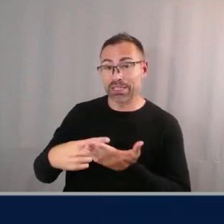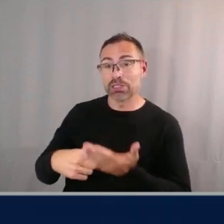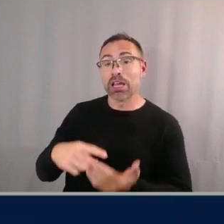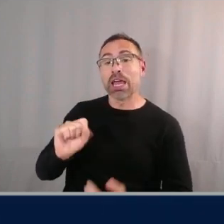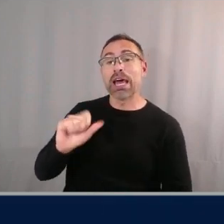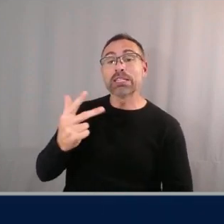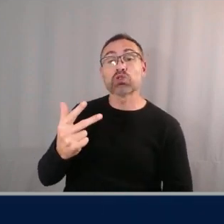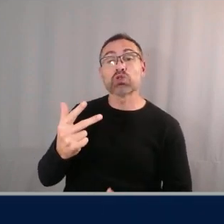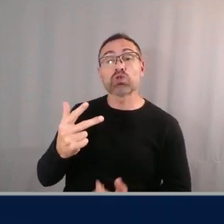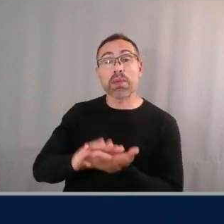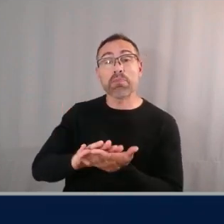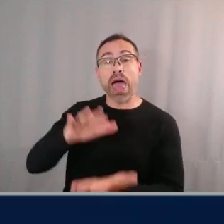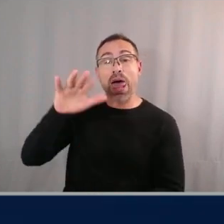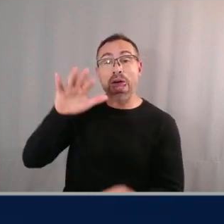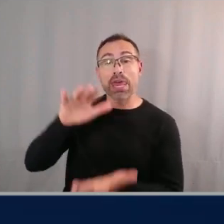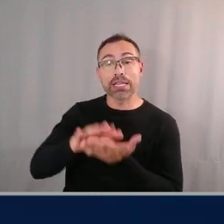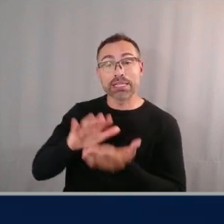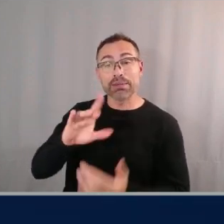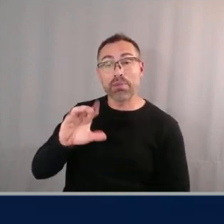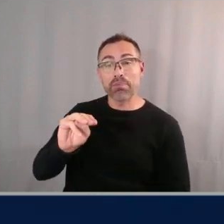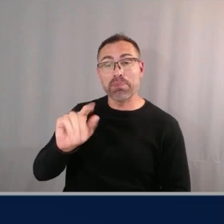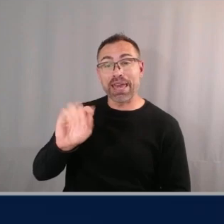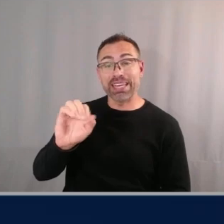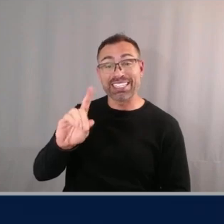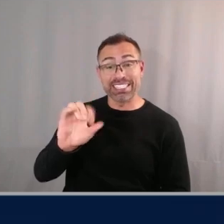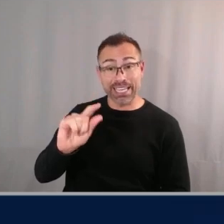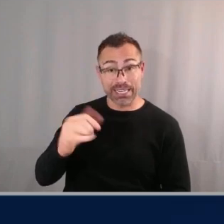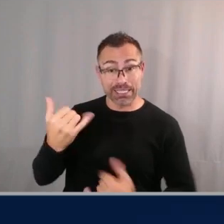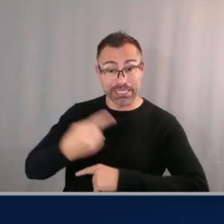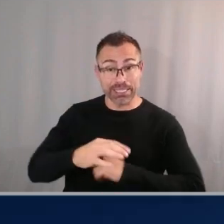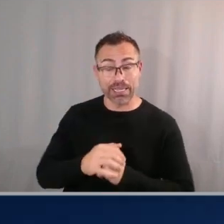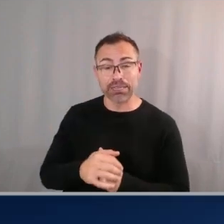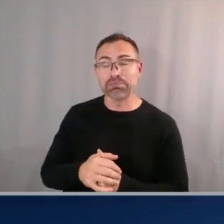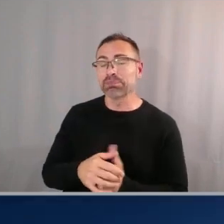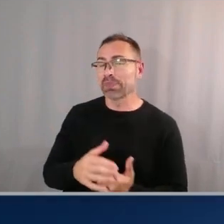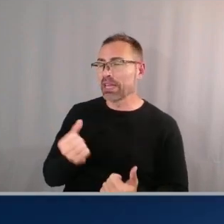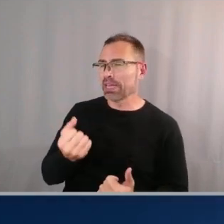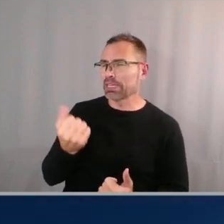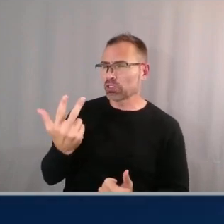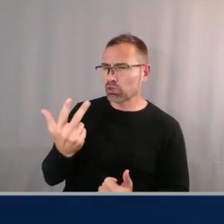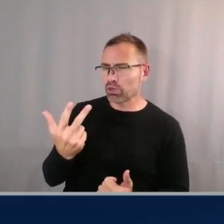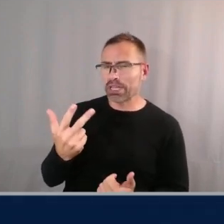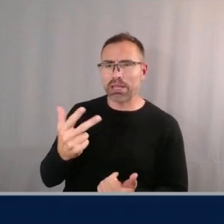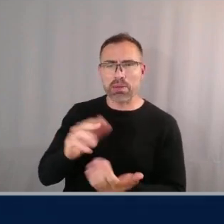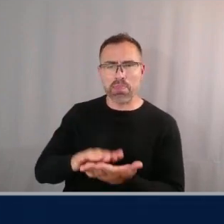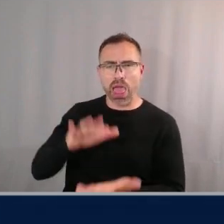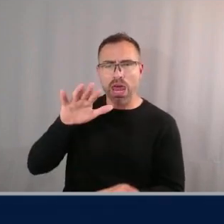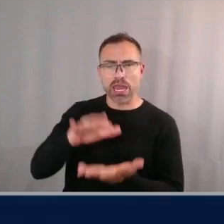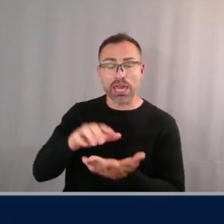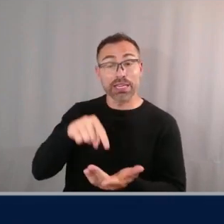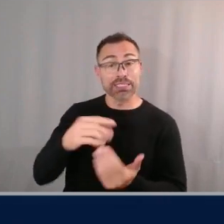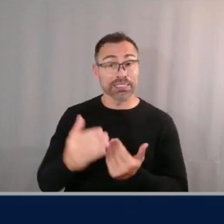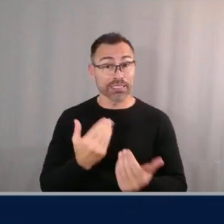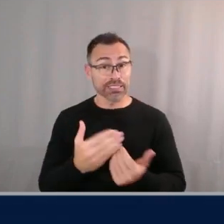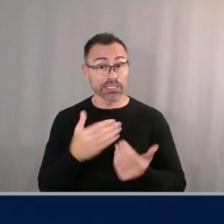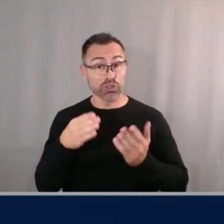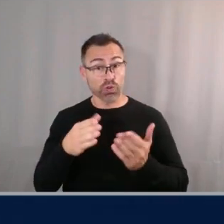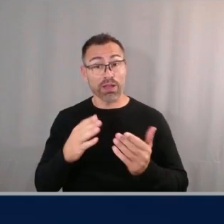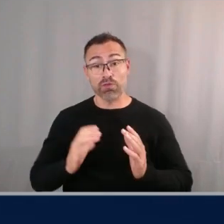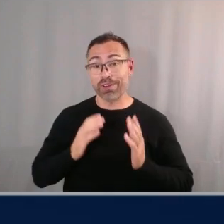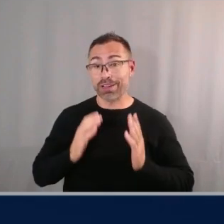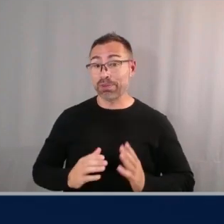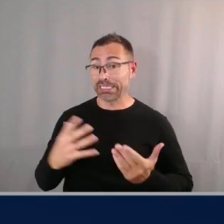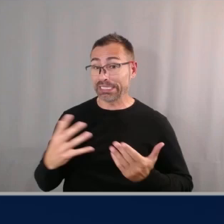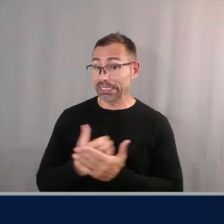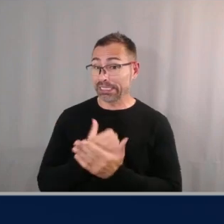um so S3 metadata is um an easy way for customers to get rich metadata